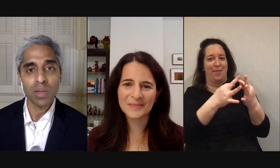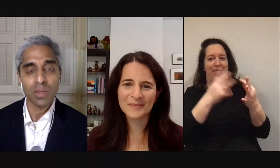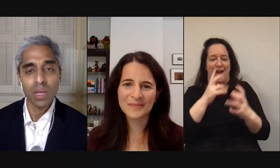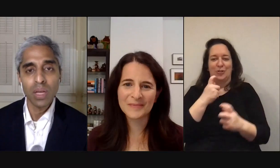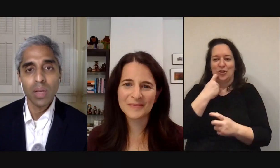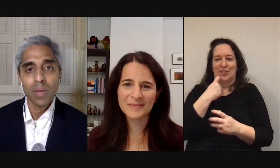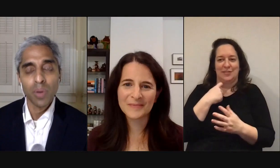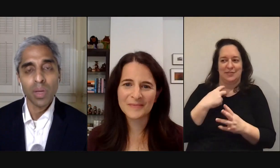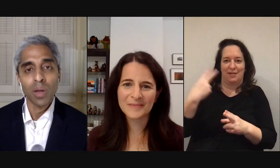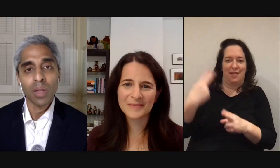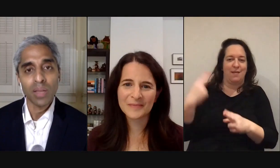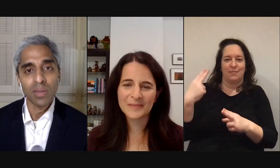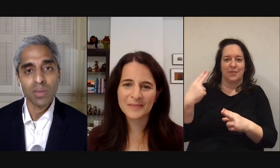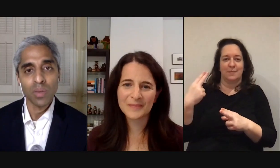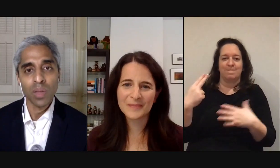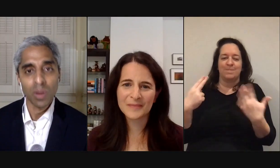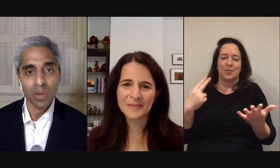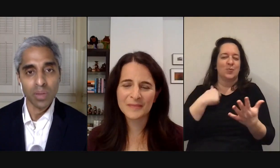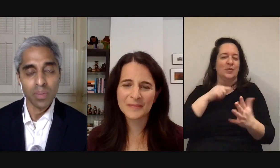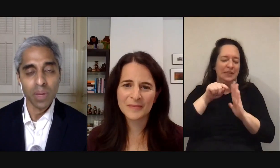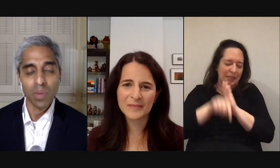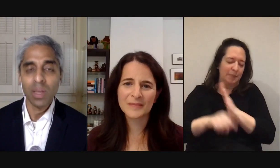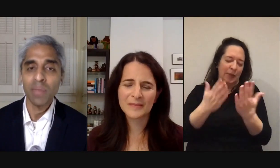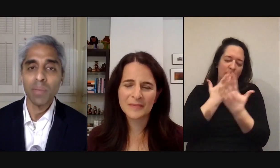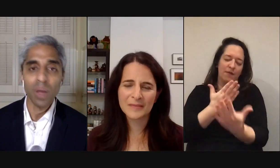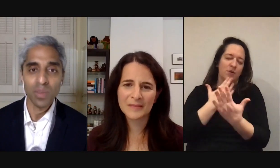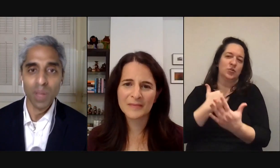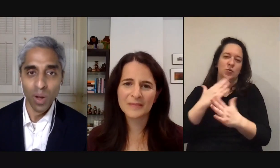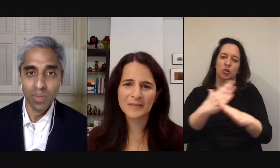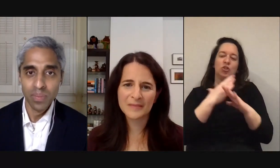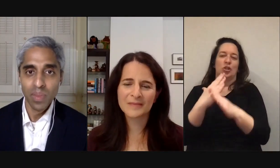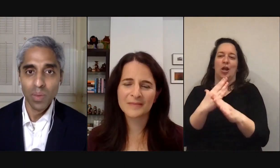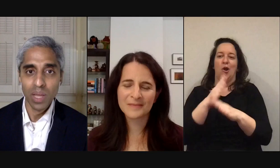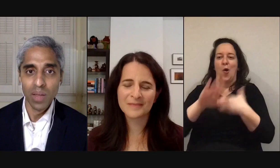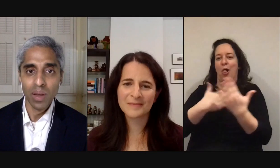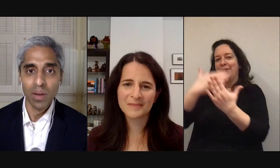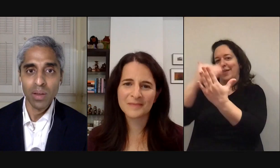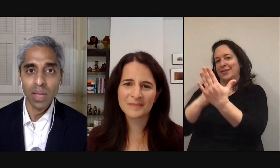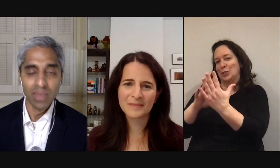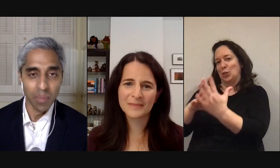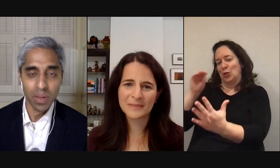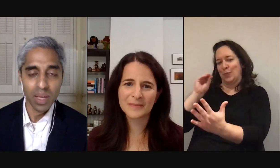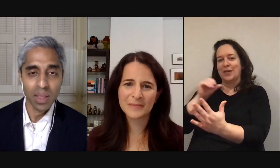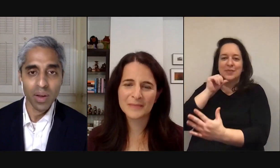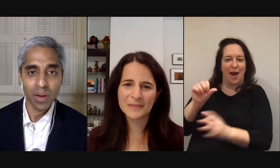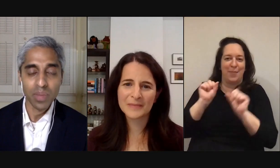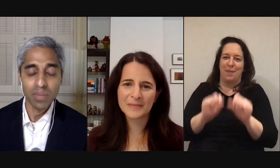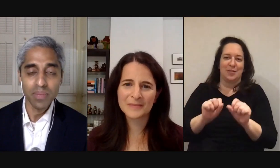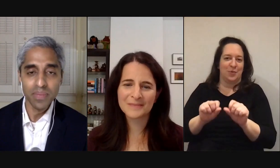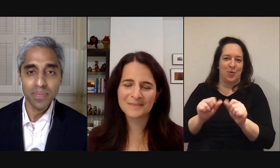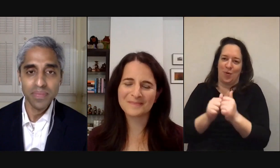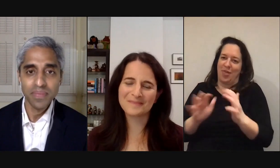to share this book and all the lessons that we learned but it wouldn't have been possible at all without their example and their